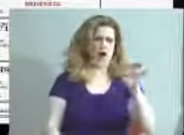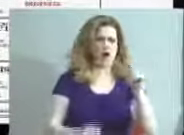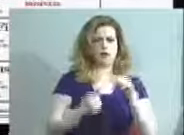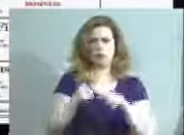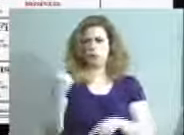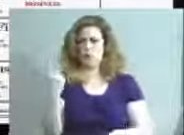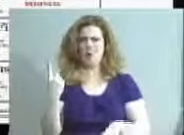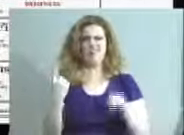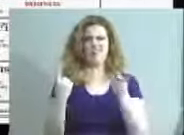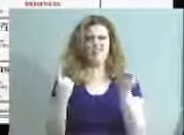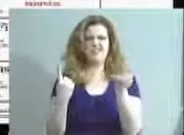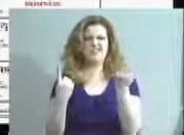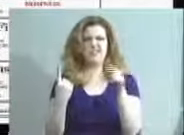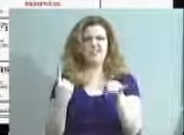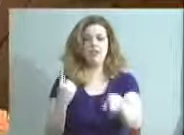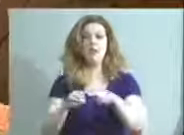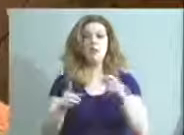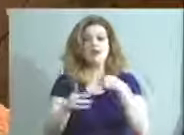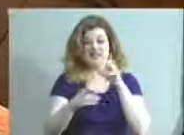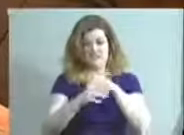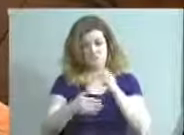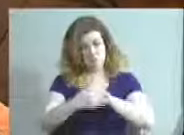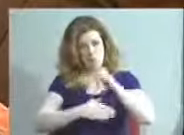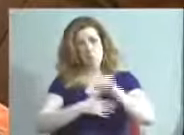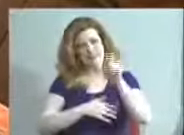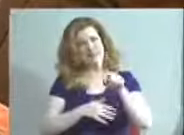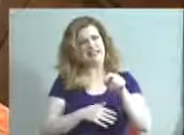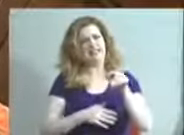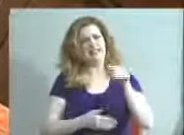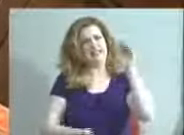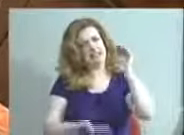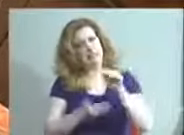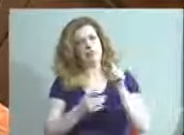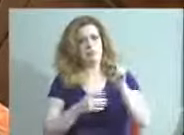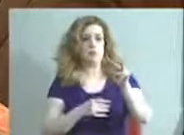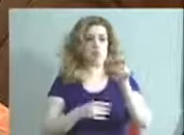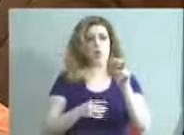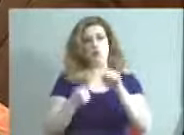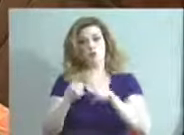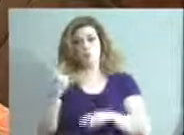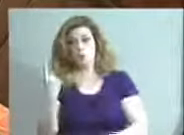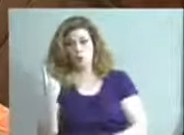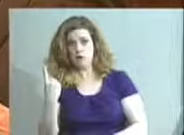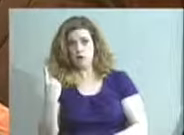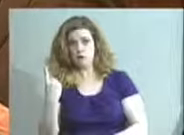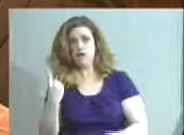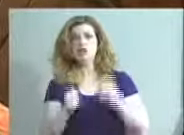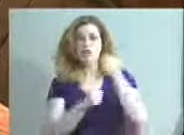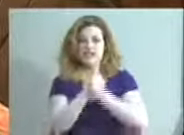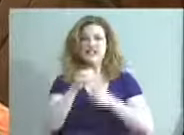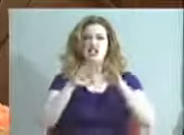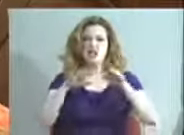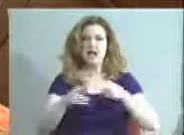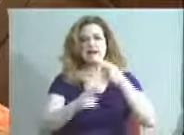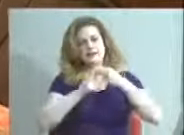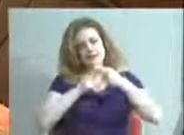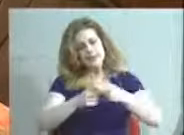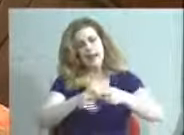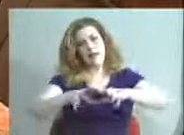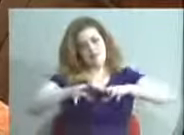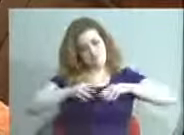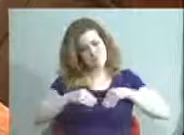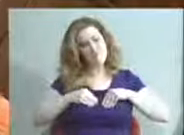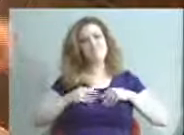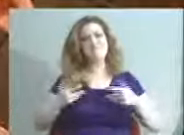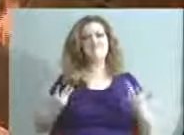like that. In order to get this program where we need it, we need to get that down to about 200 to 1, so that each child is named and claimed, and